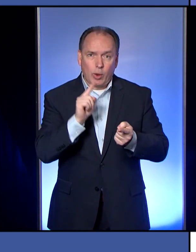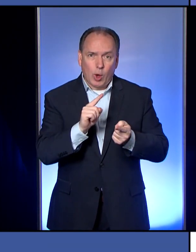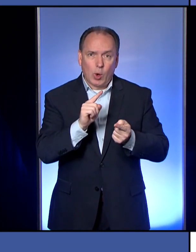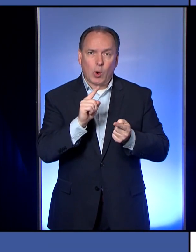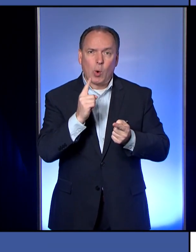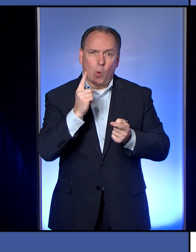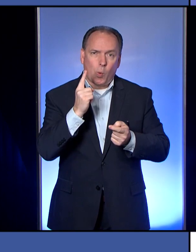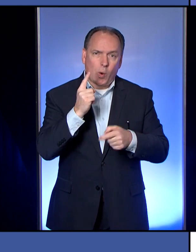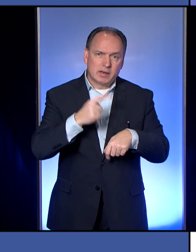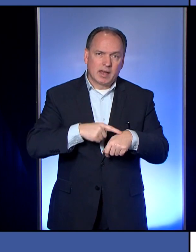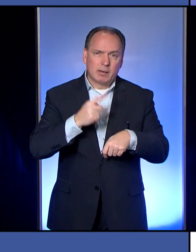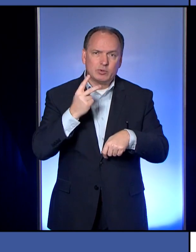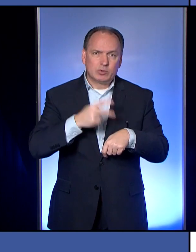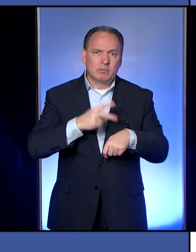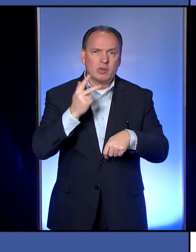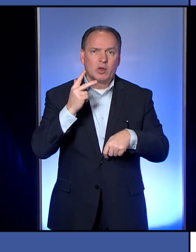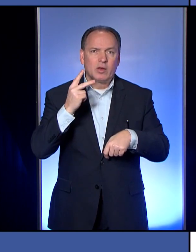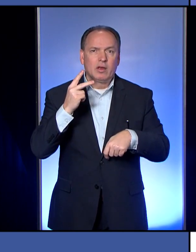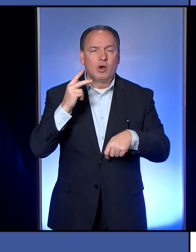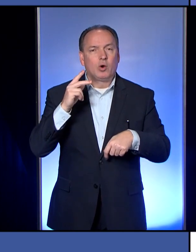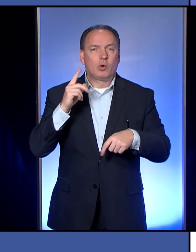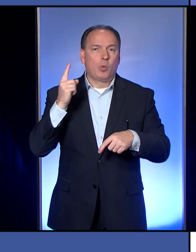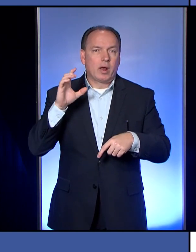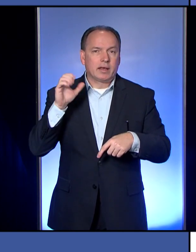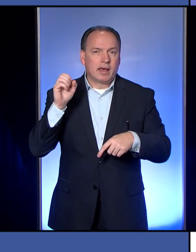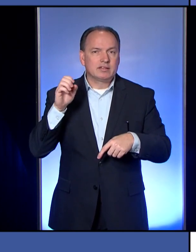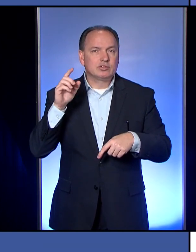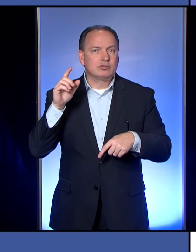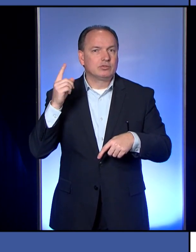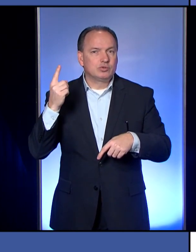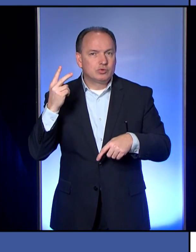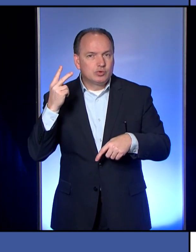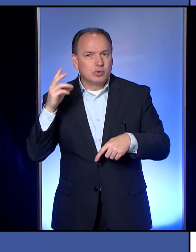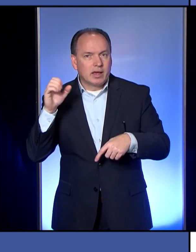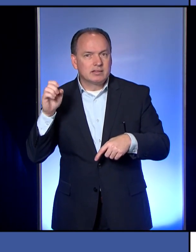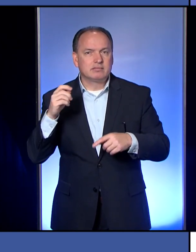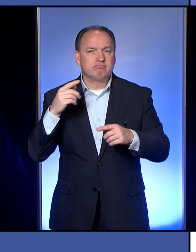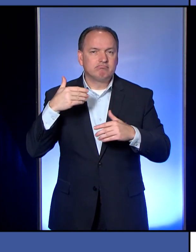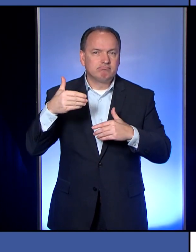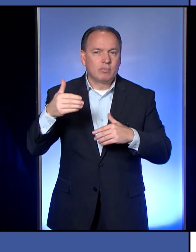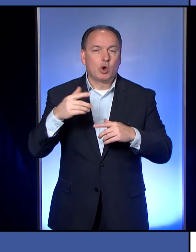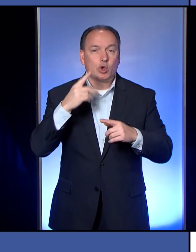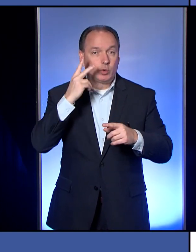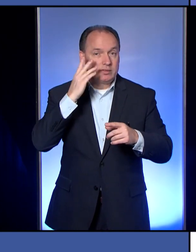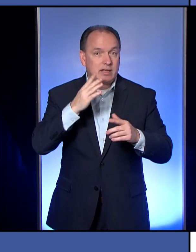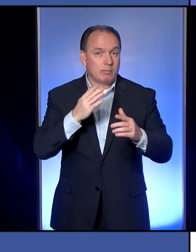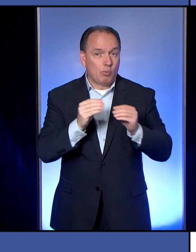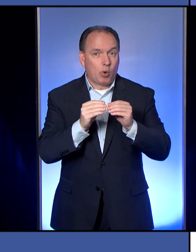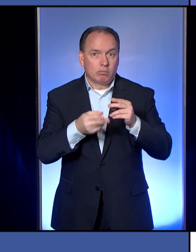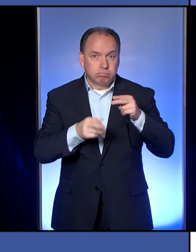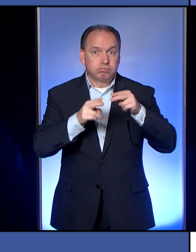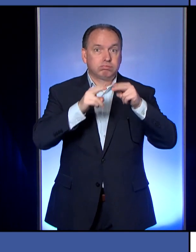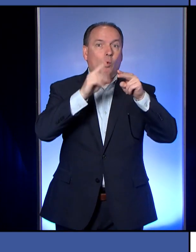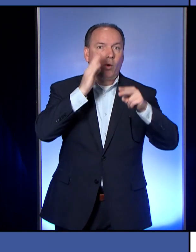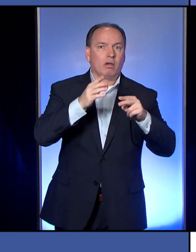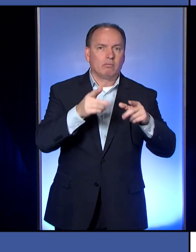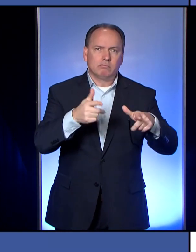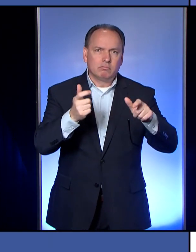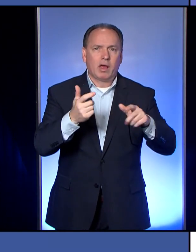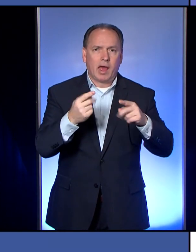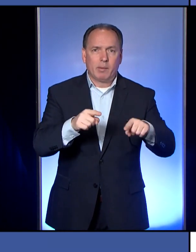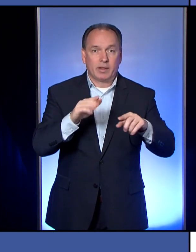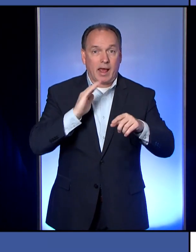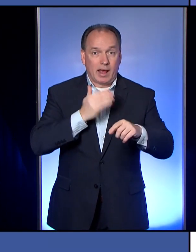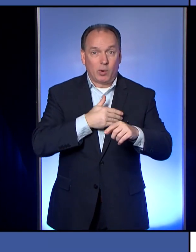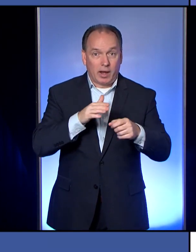one case, two case, maybe three cases here and there? Or do you think that we will start to see this ramp up a little bit more in our area? My